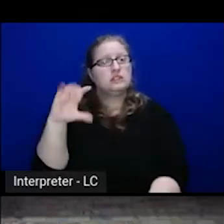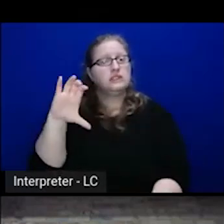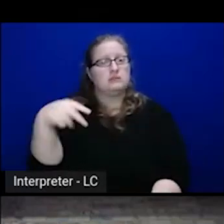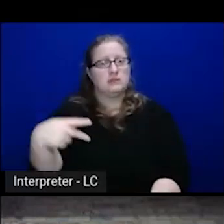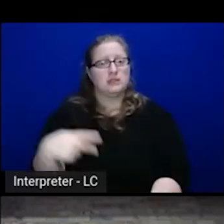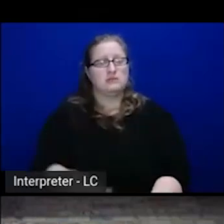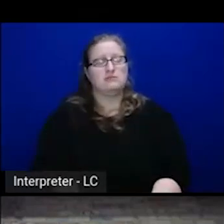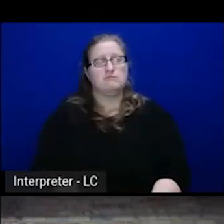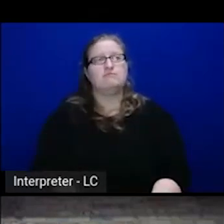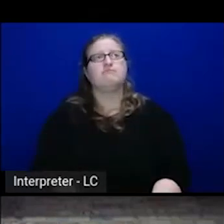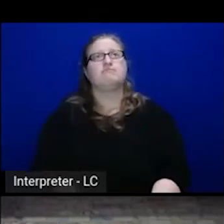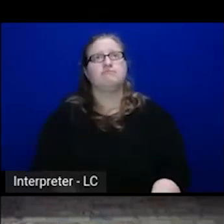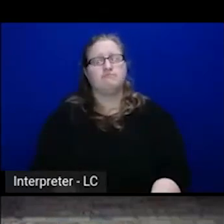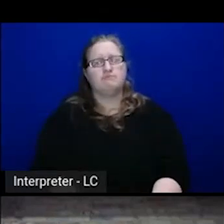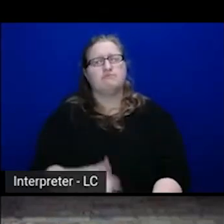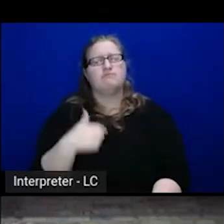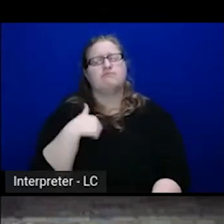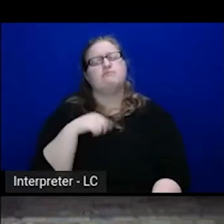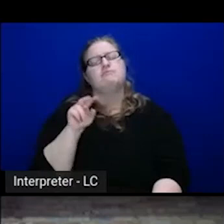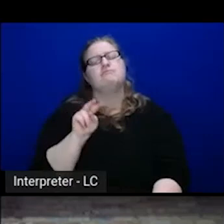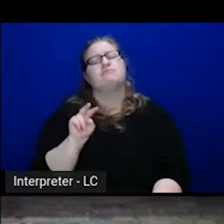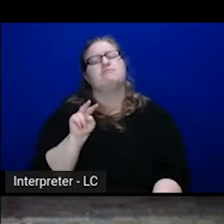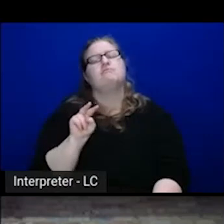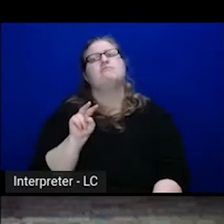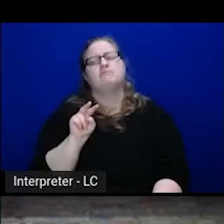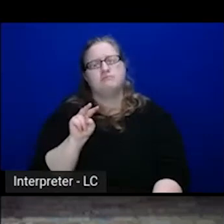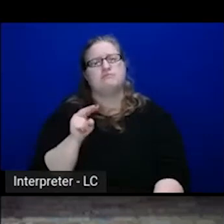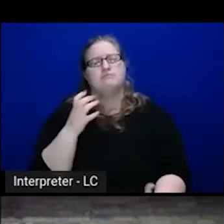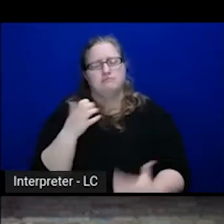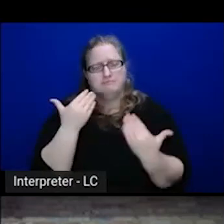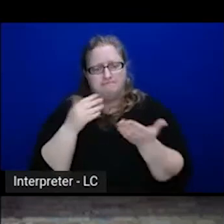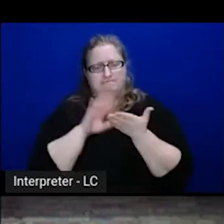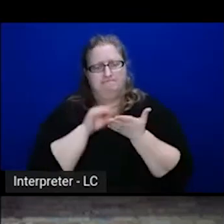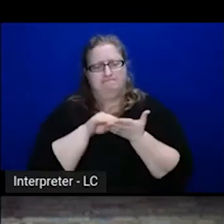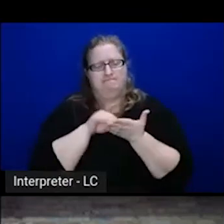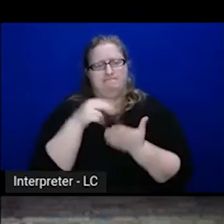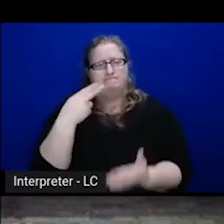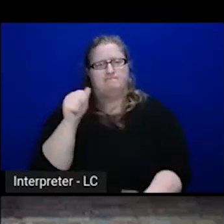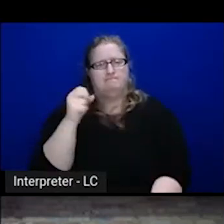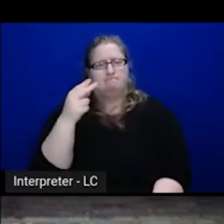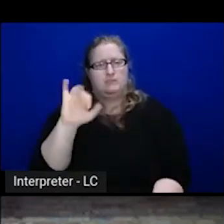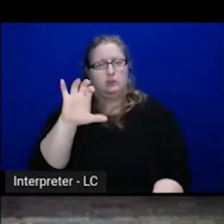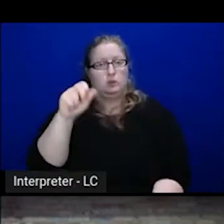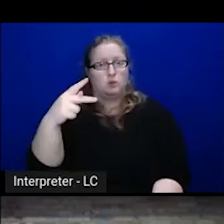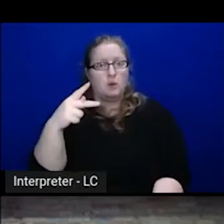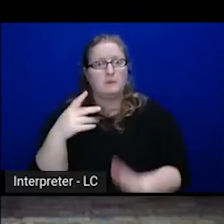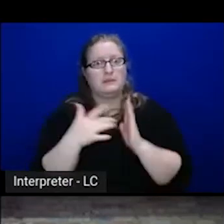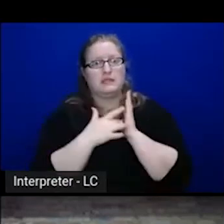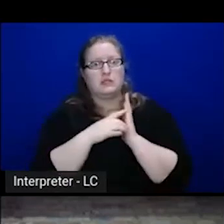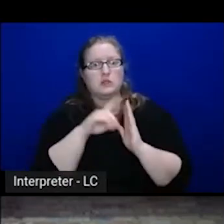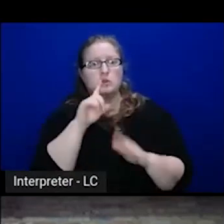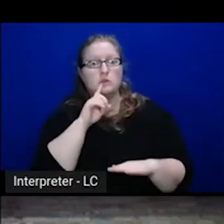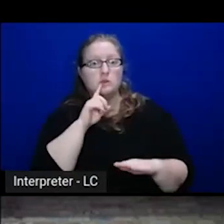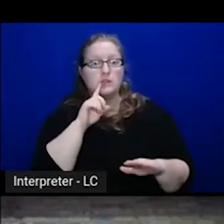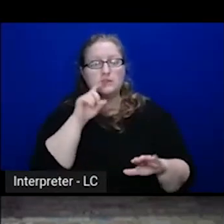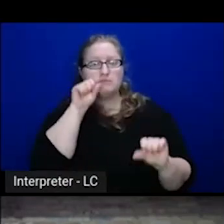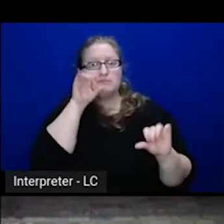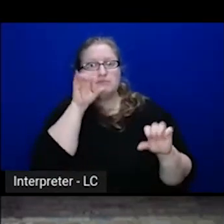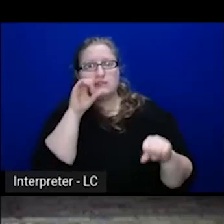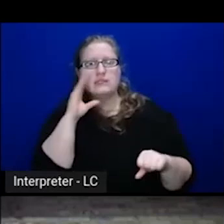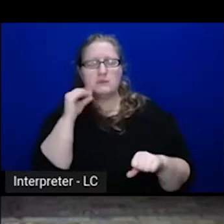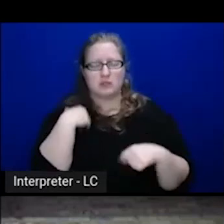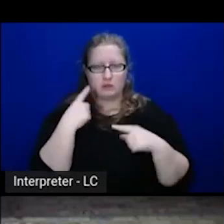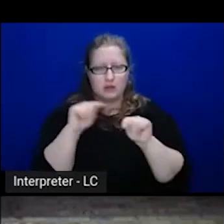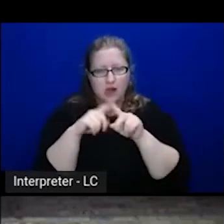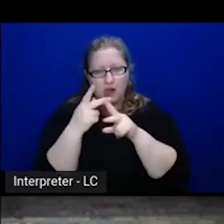That kind of set me on this whole journey learning the HashiCorp technology. I thought it was a fantastic experience, just the velocity I could get when I was trying to figure out how